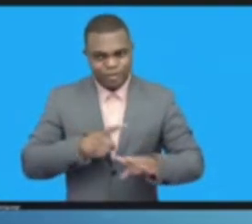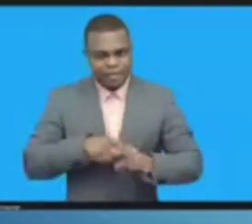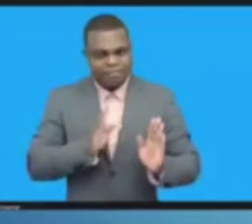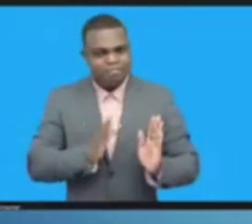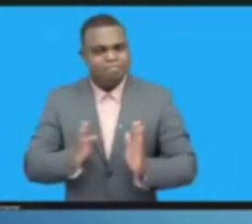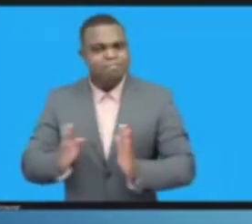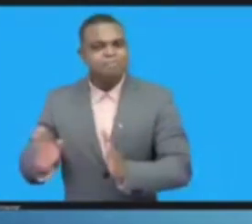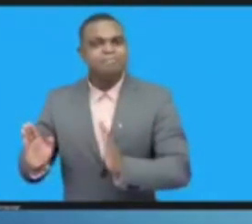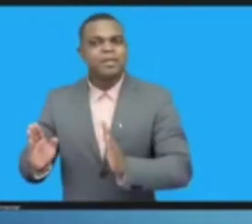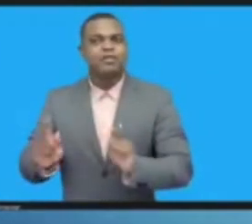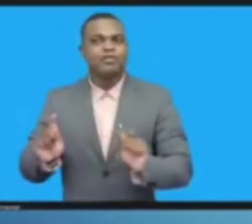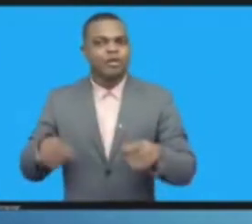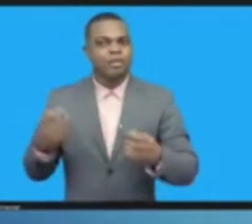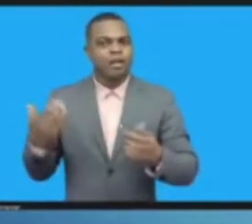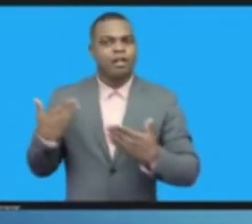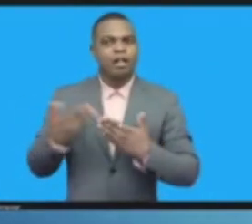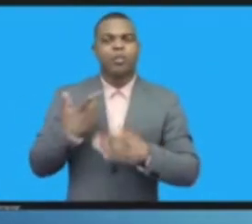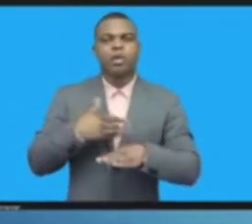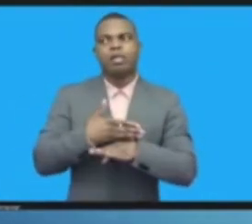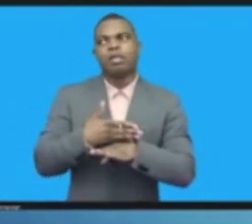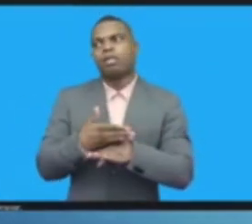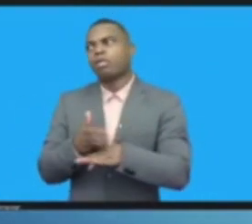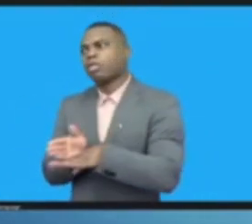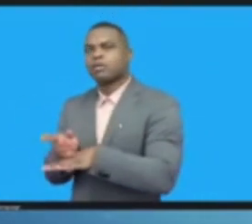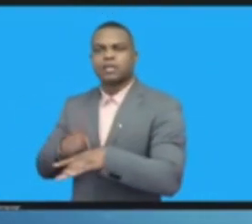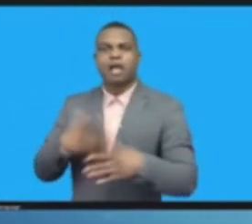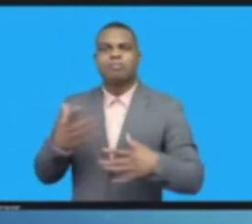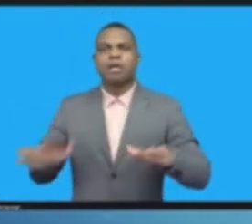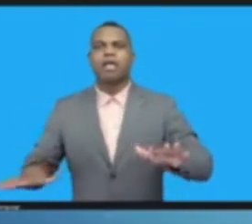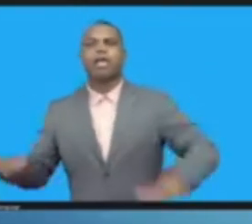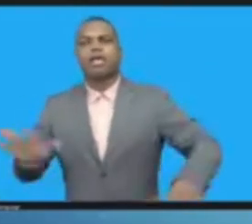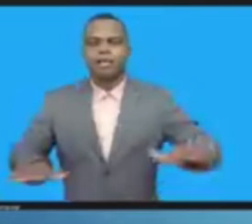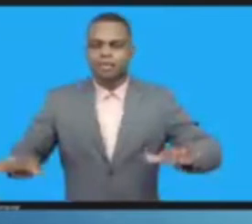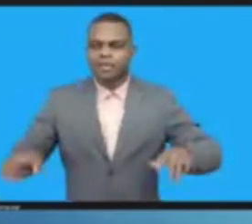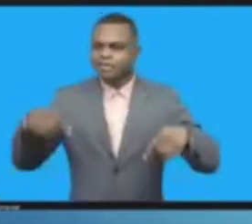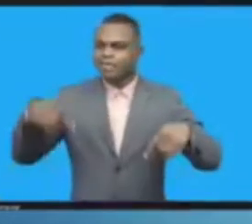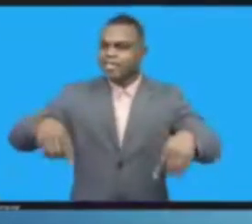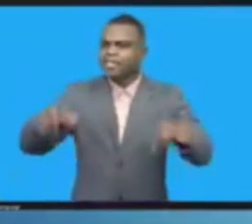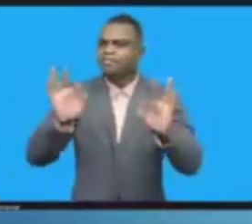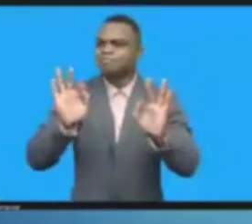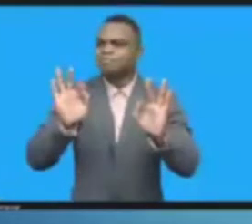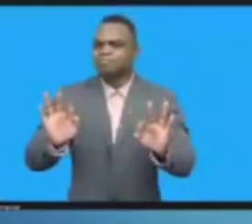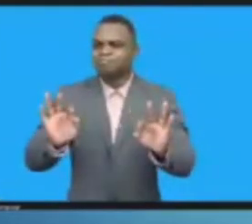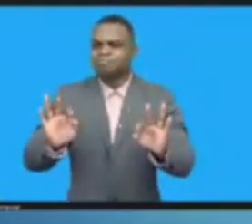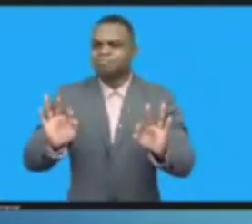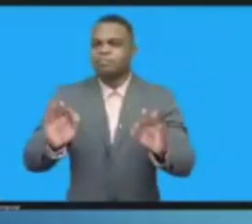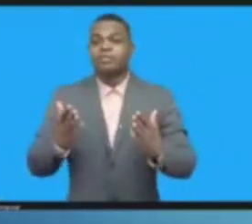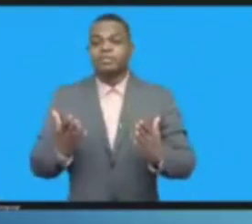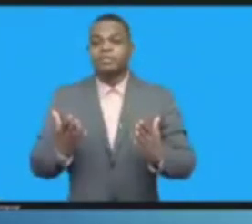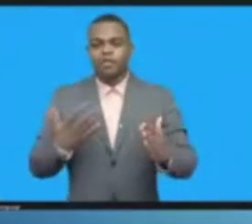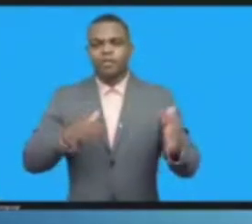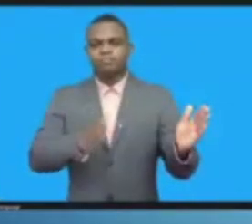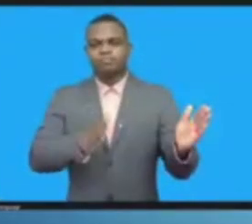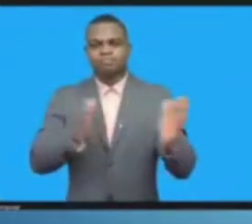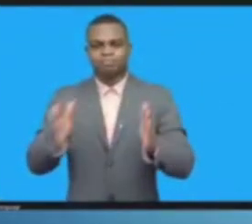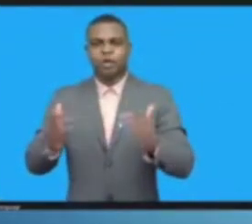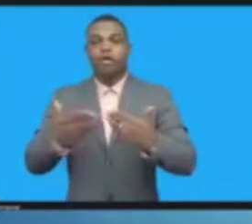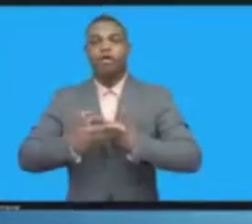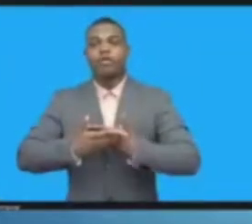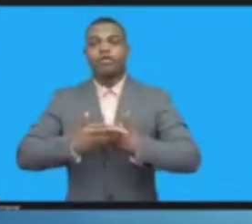if you could please take your seats. And let me see if I see everybody.